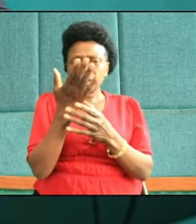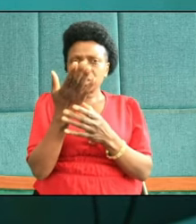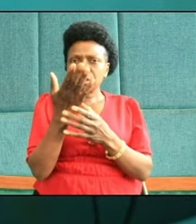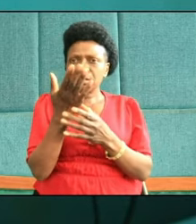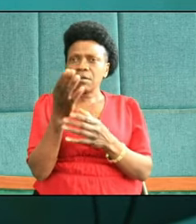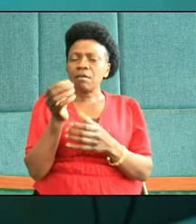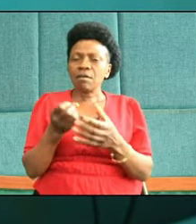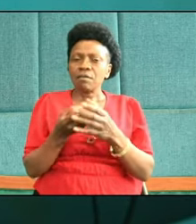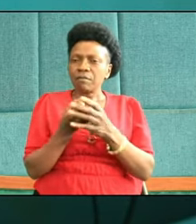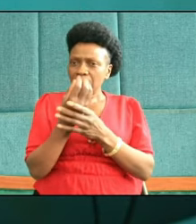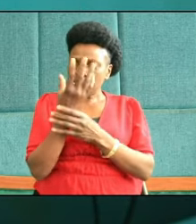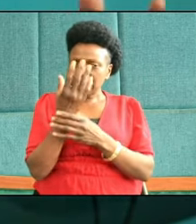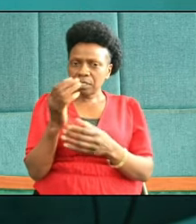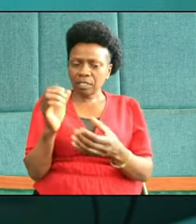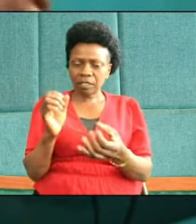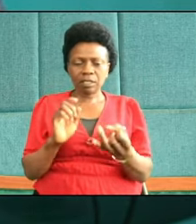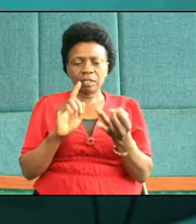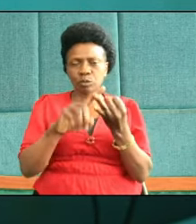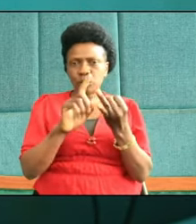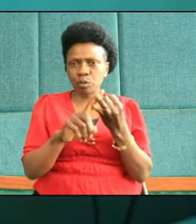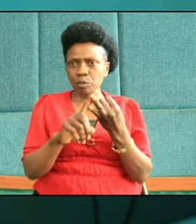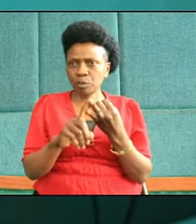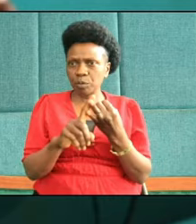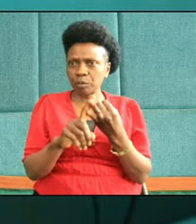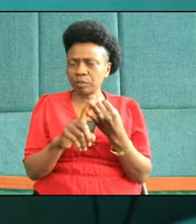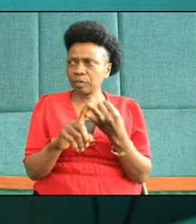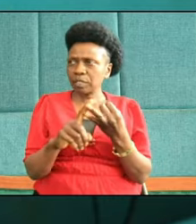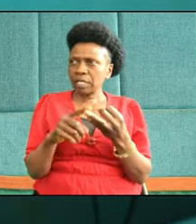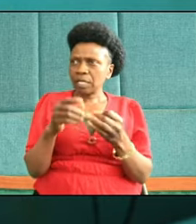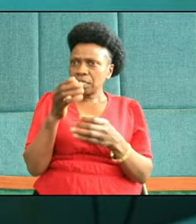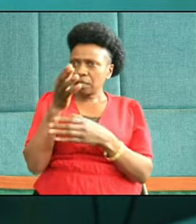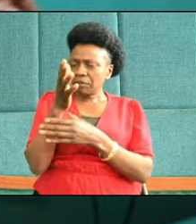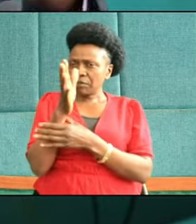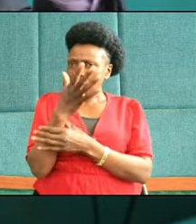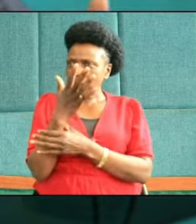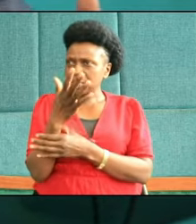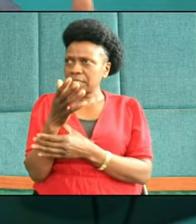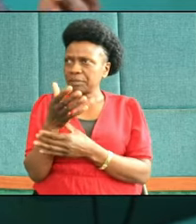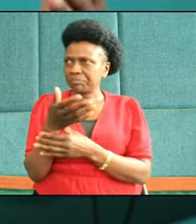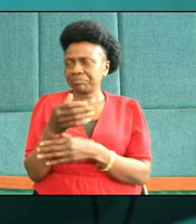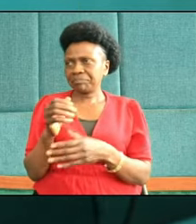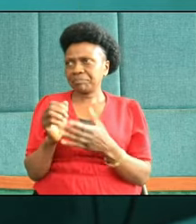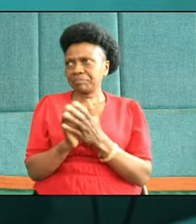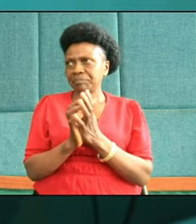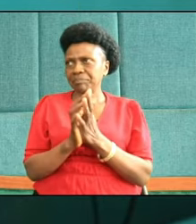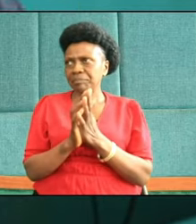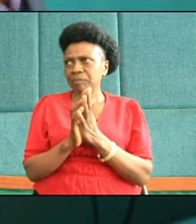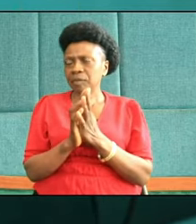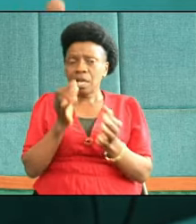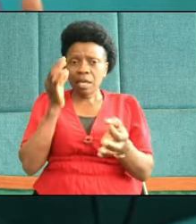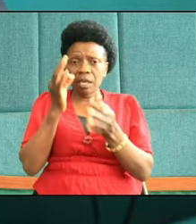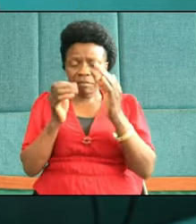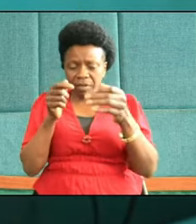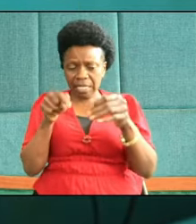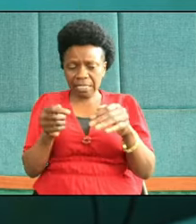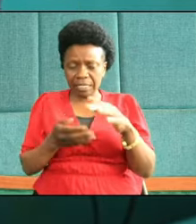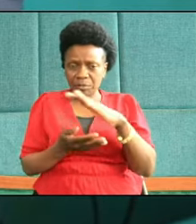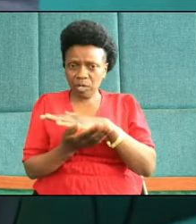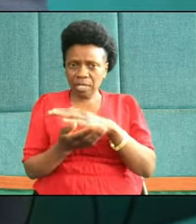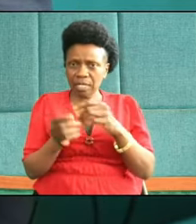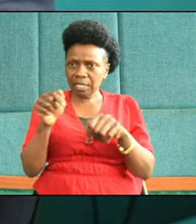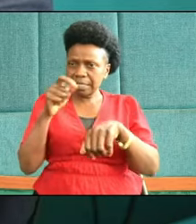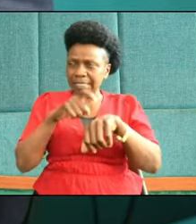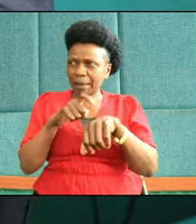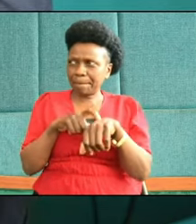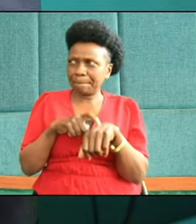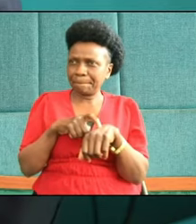which in other words, these are perishables, they don't stay long. If somebody receives them this morning, at this moment, by